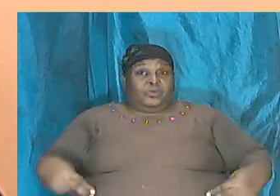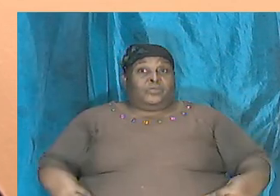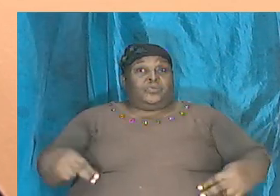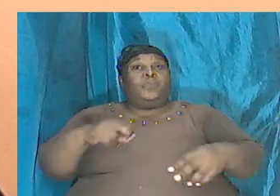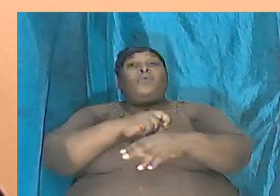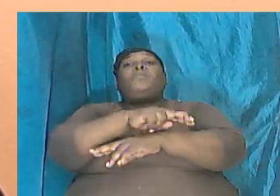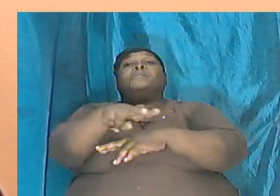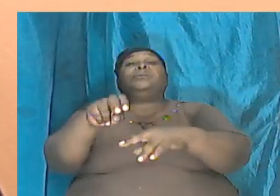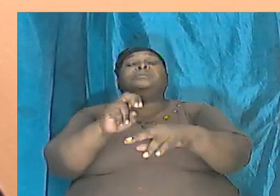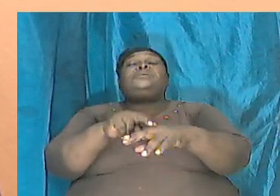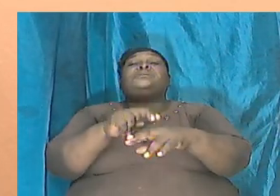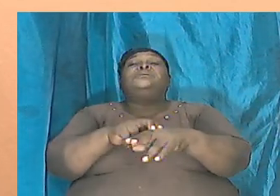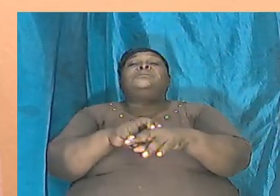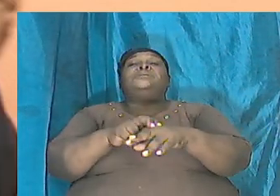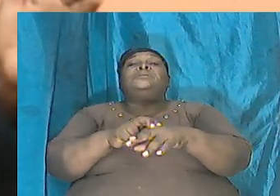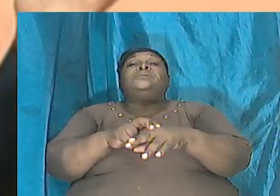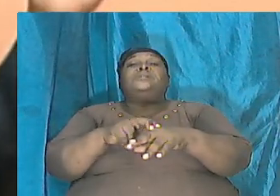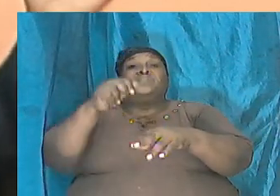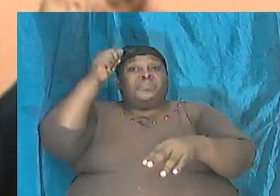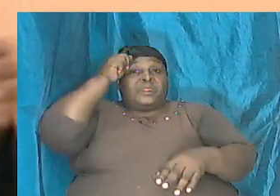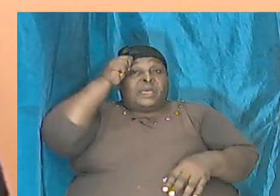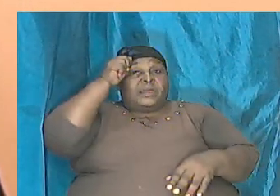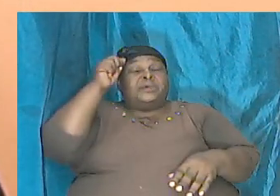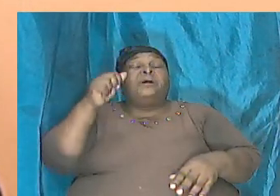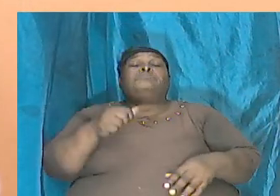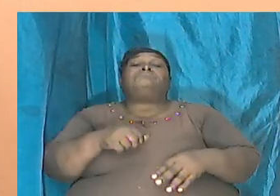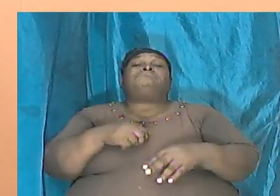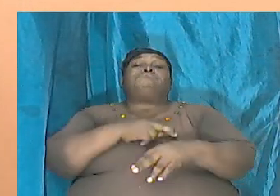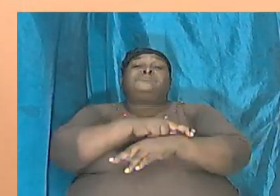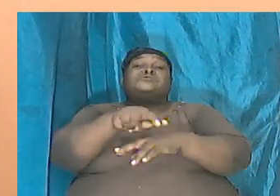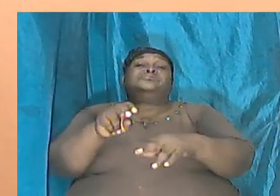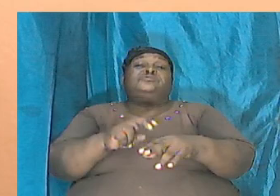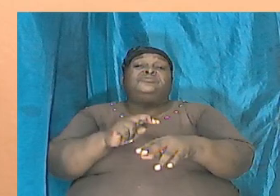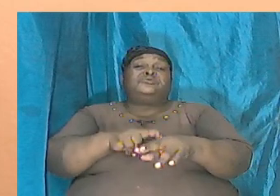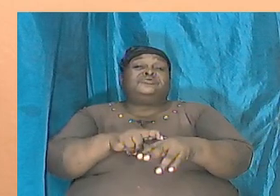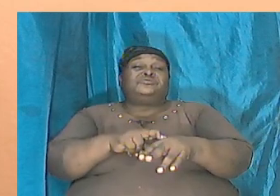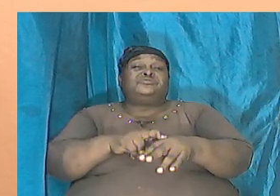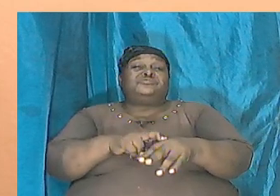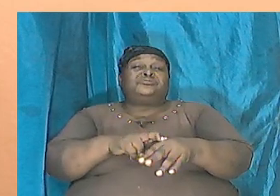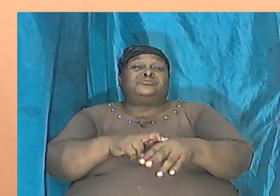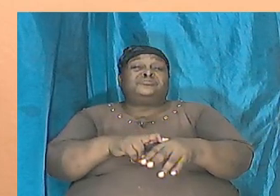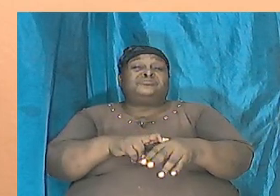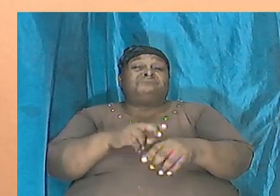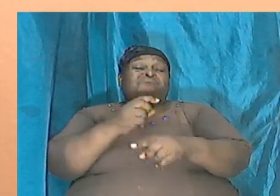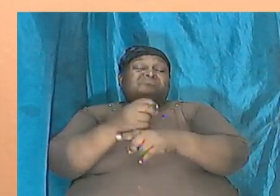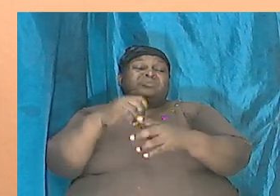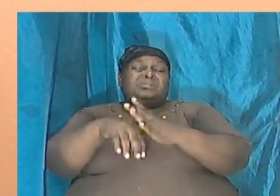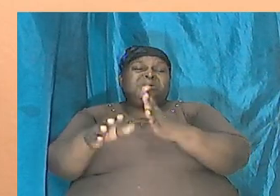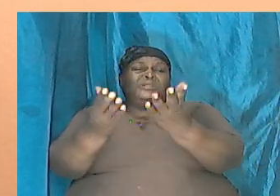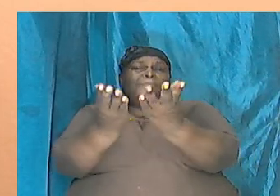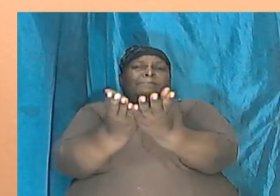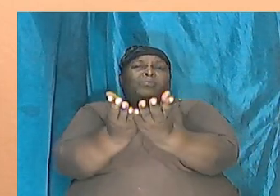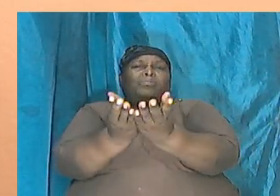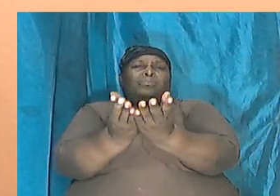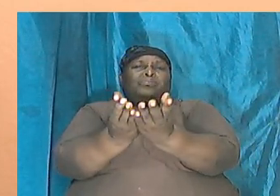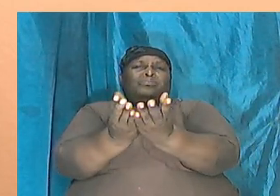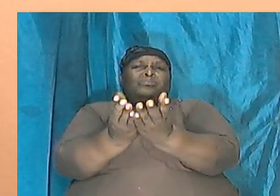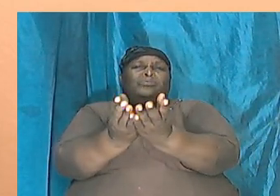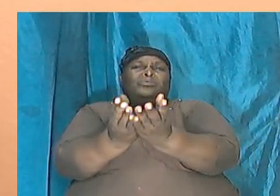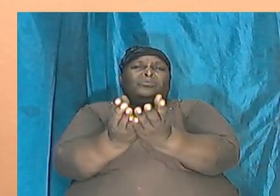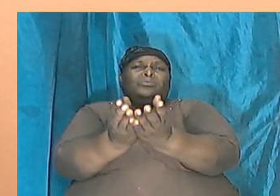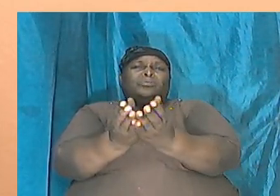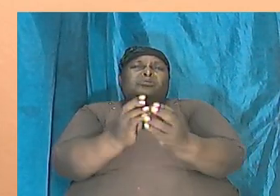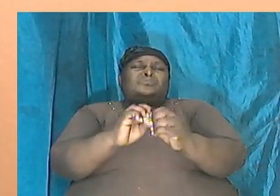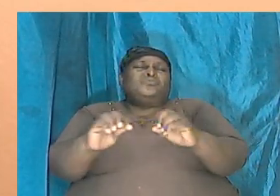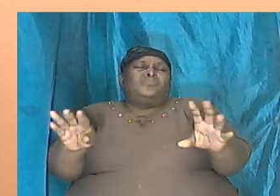Adam's race. And we will show you just how and it is right in the book. So, don't be pushed